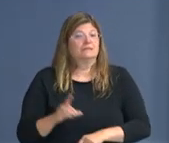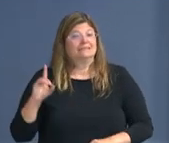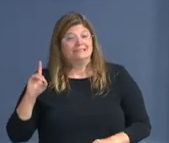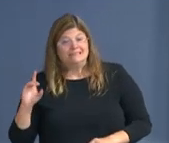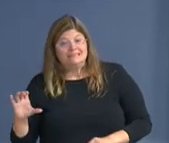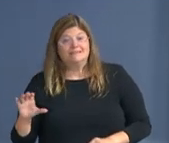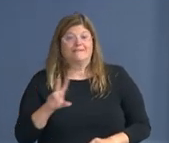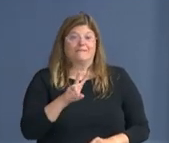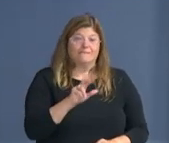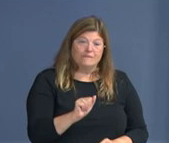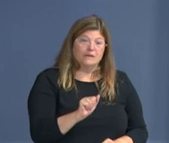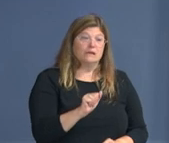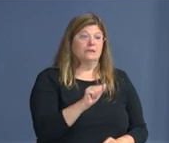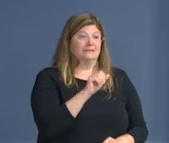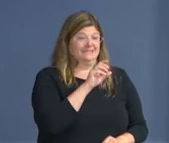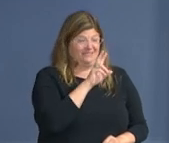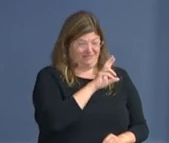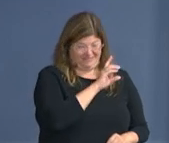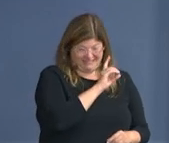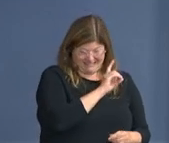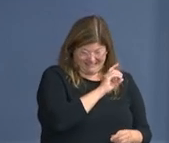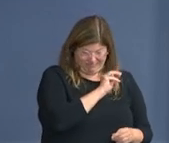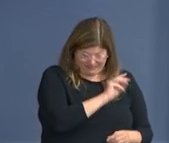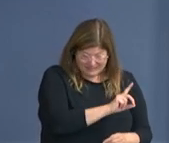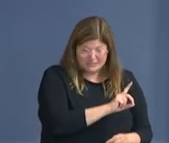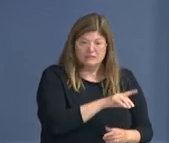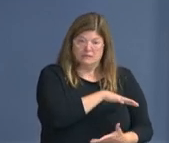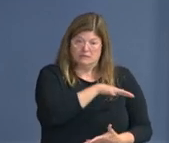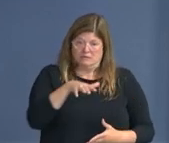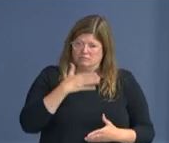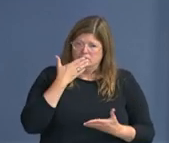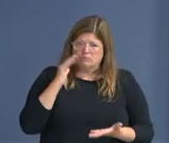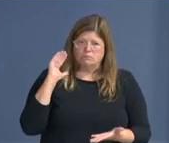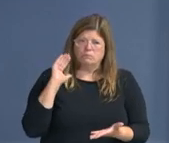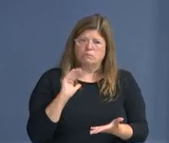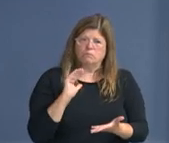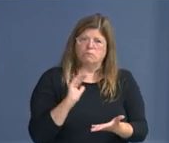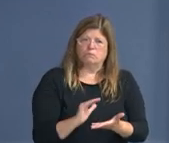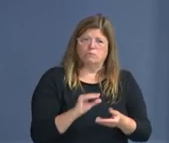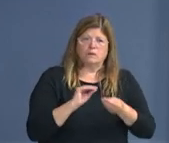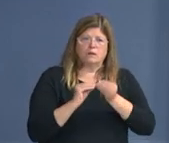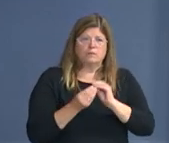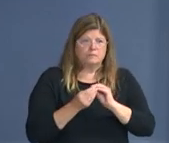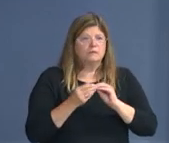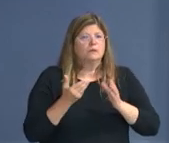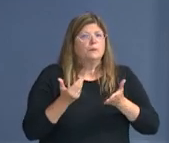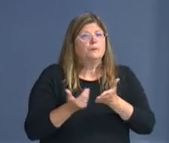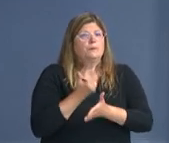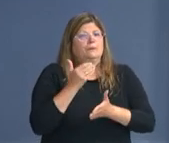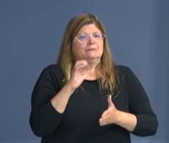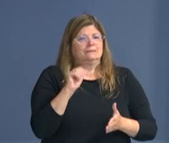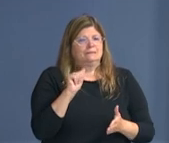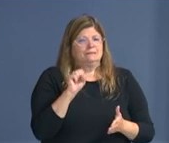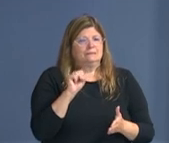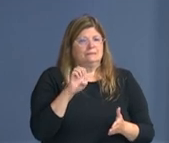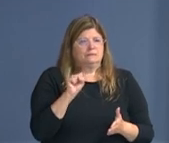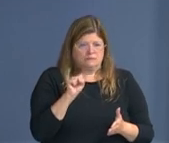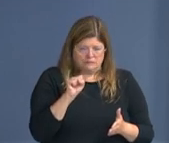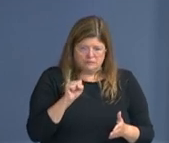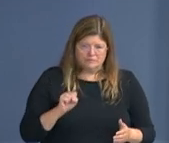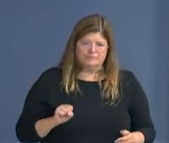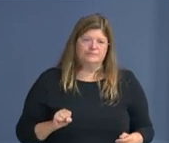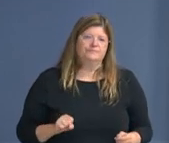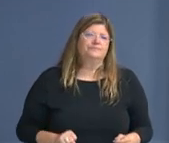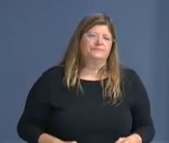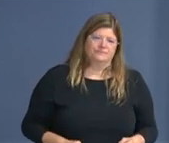still reporting new cases, so we have to continue to be vigilant. We know from